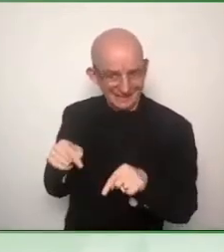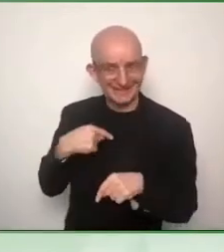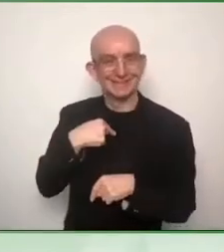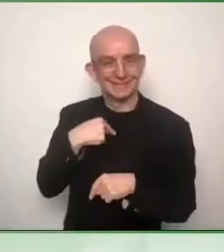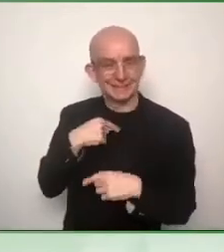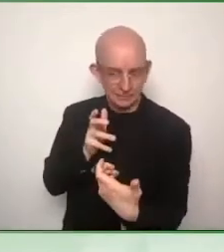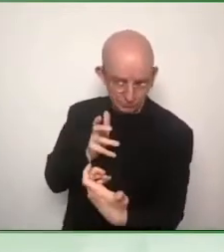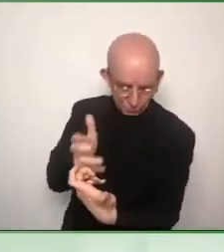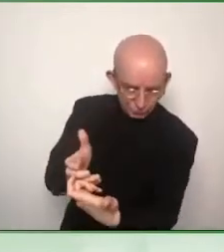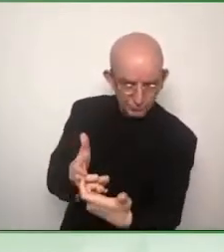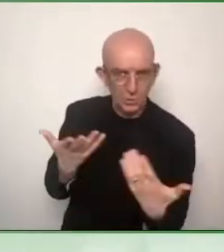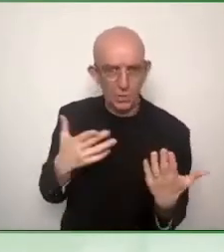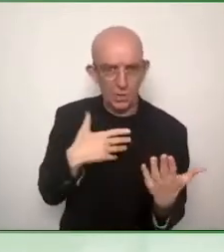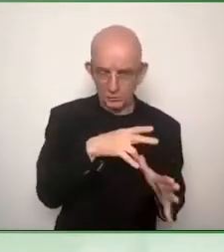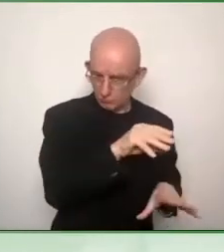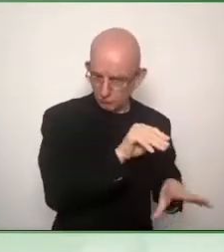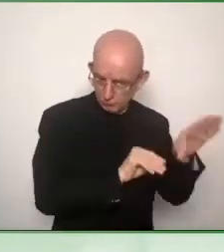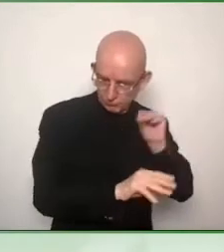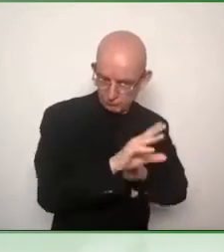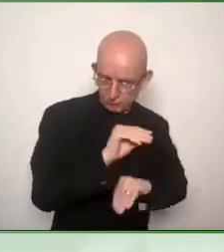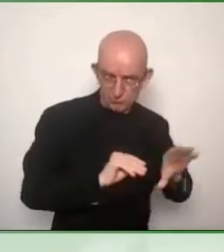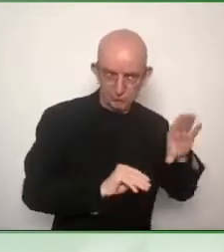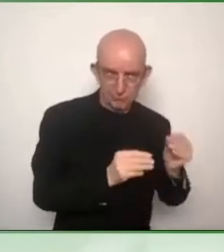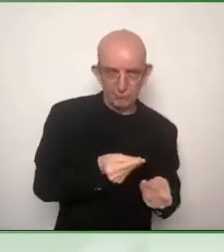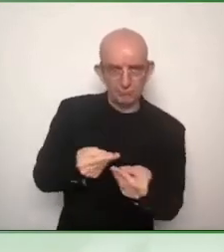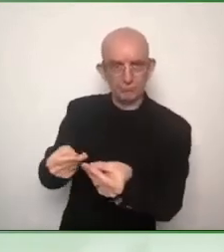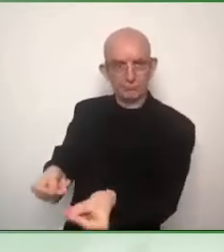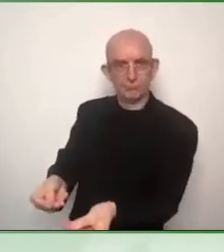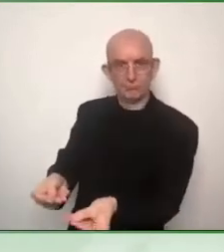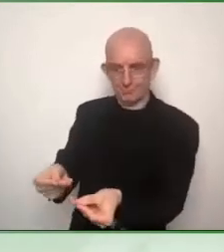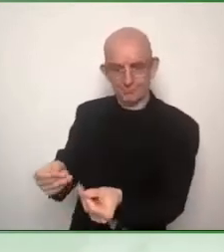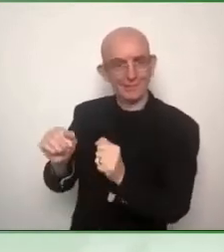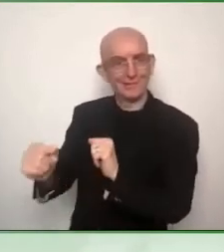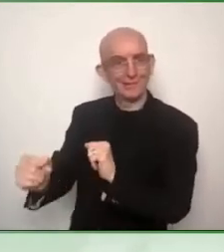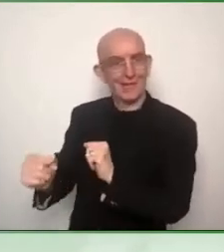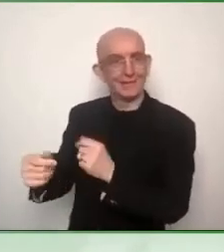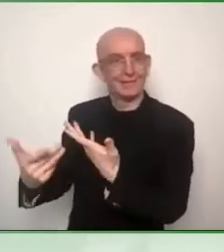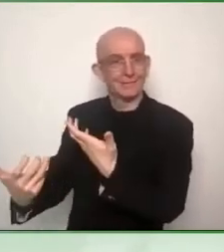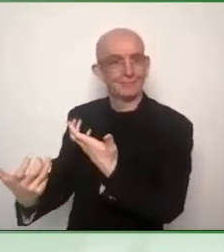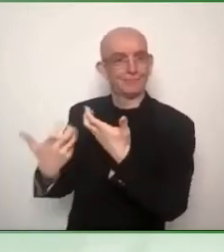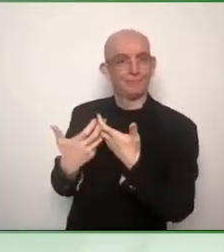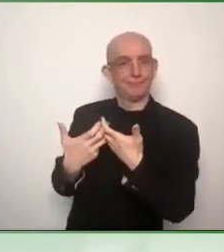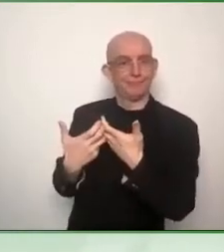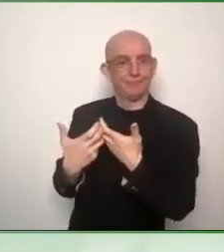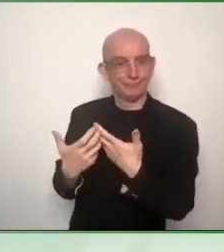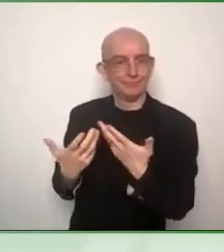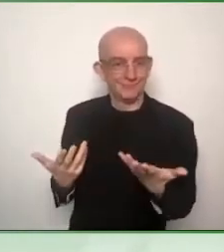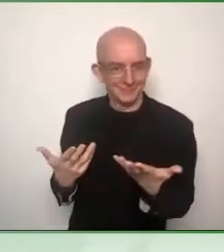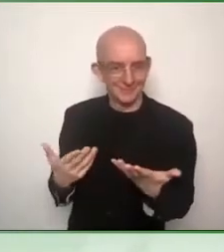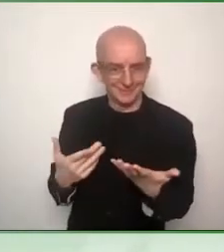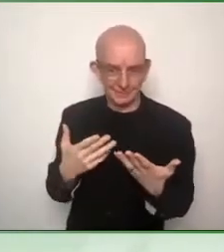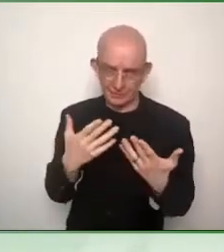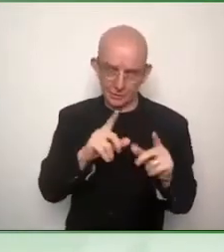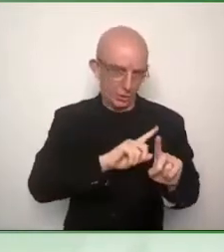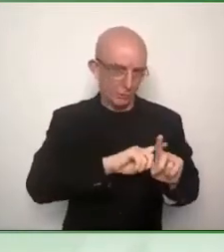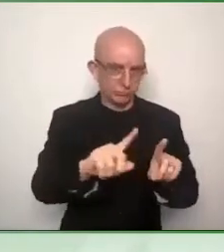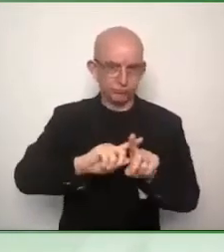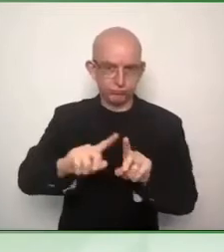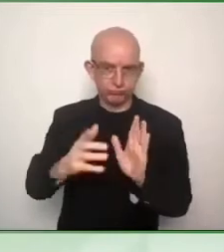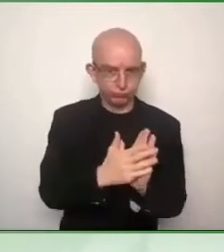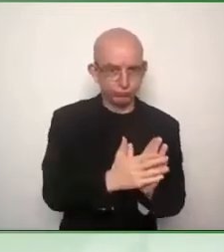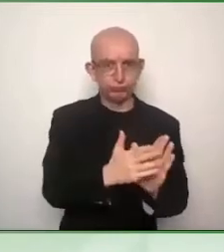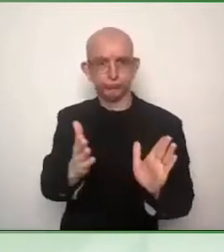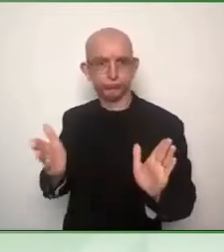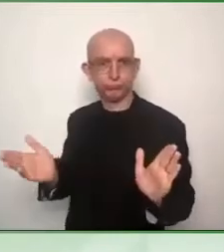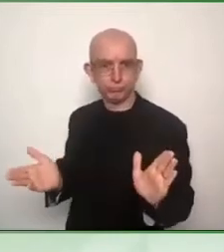here about TVs. Amazon just announced selling